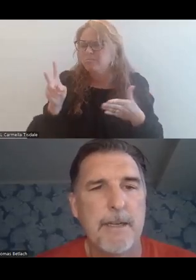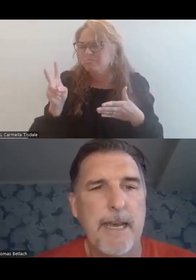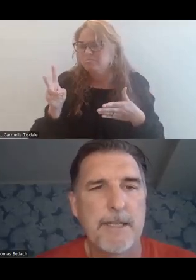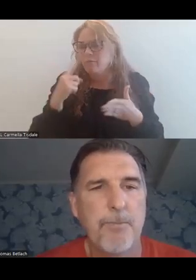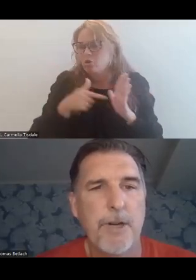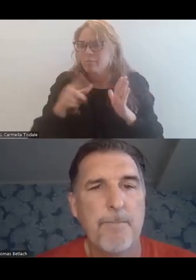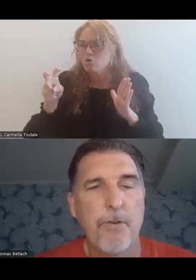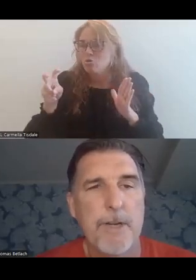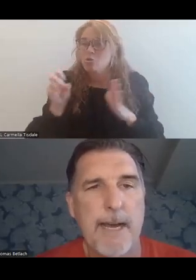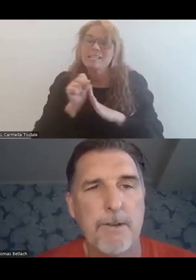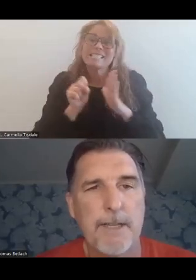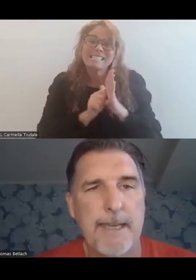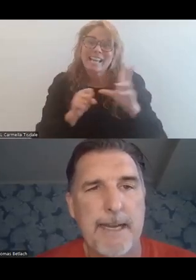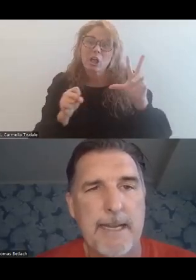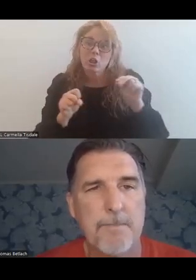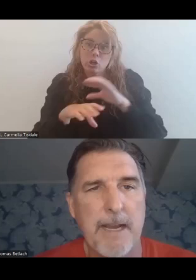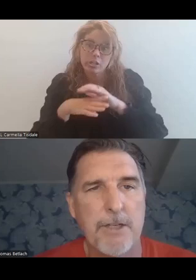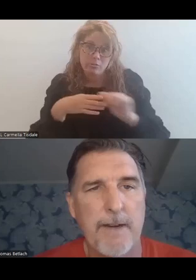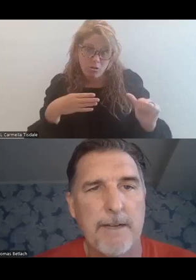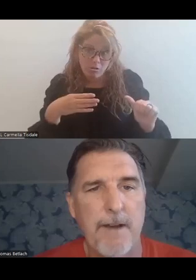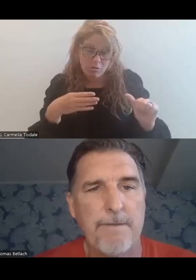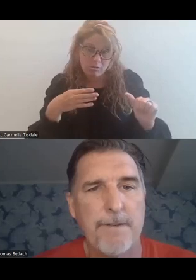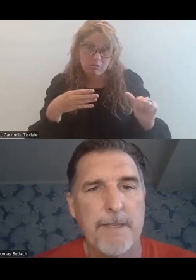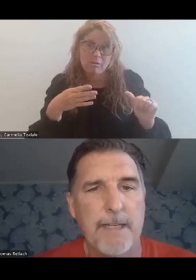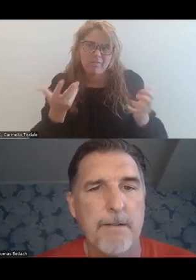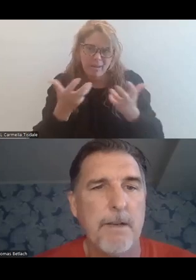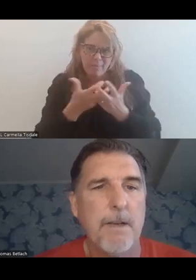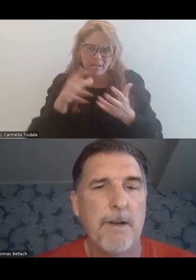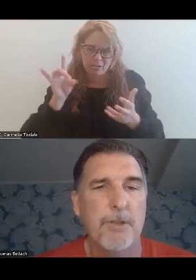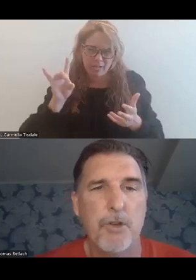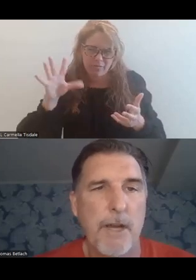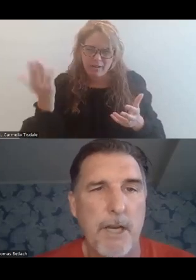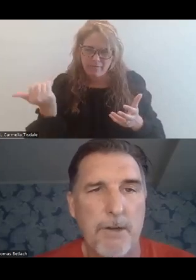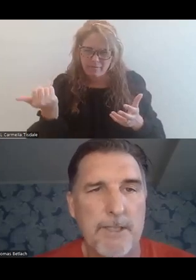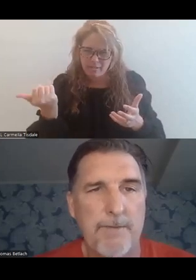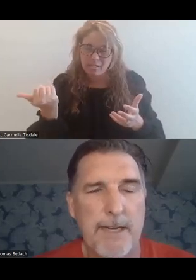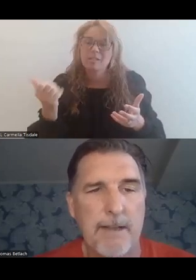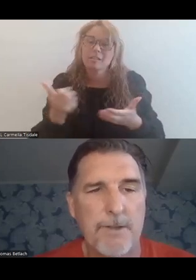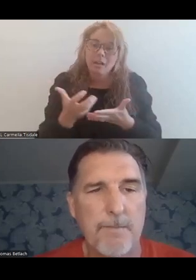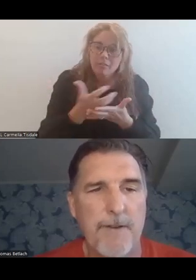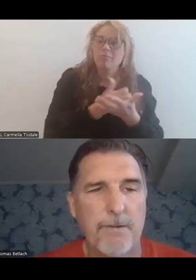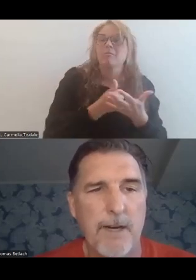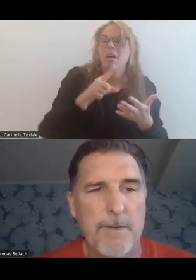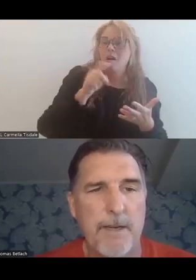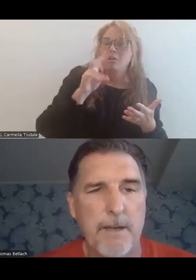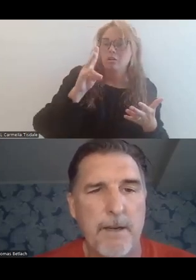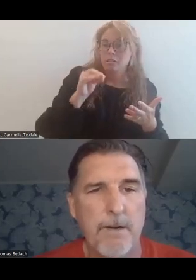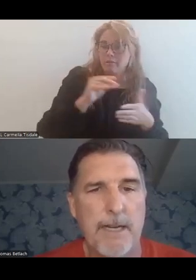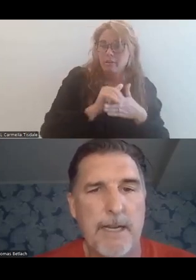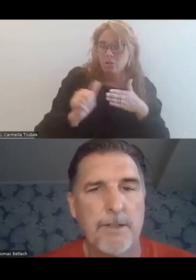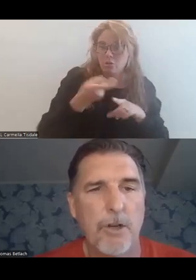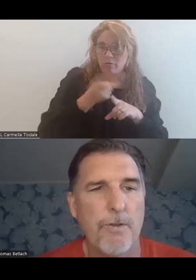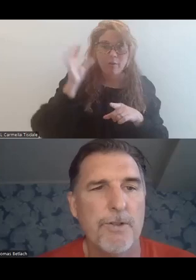state has to put up $30 at that enhanced match of 85-15. They're able to draw in $170 from the federal government,